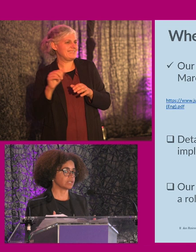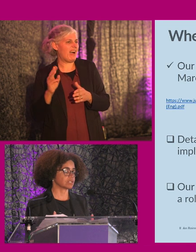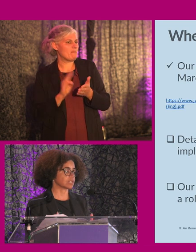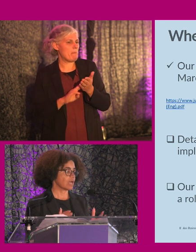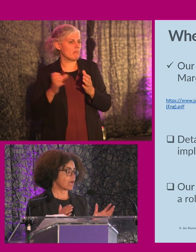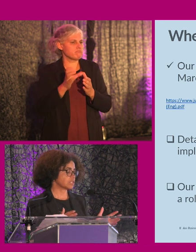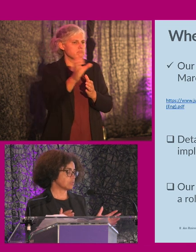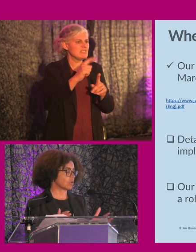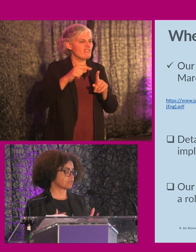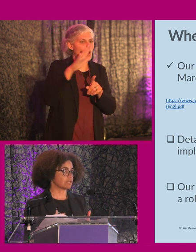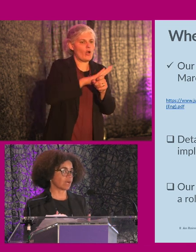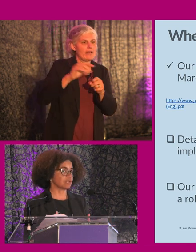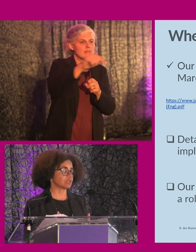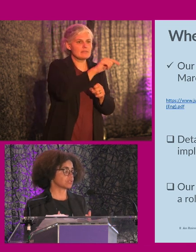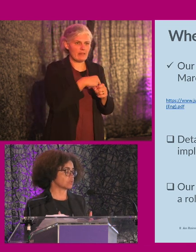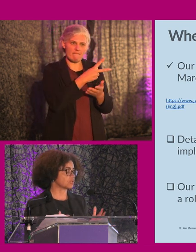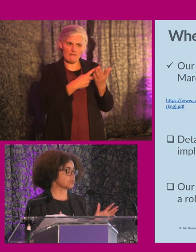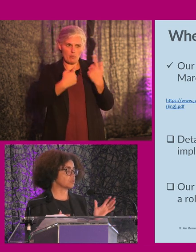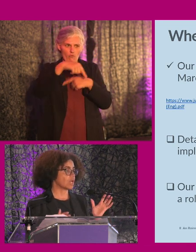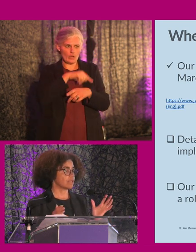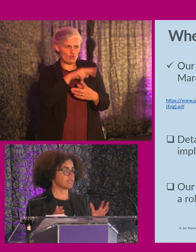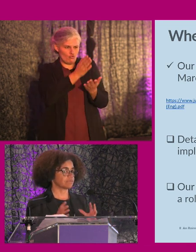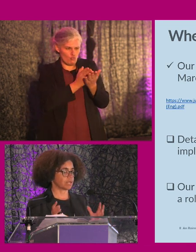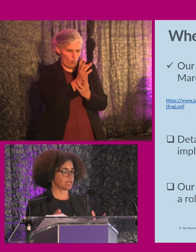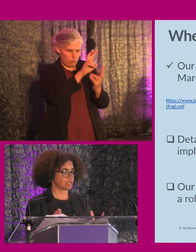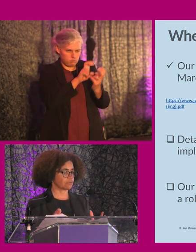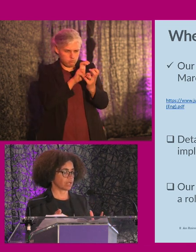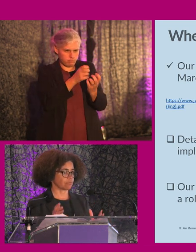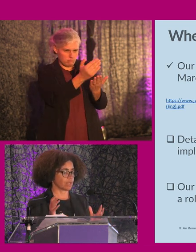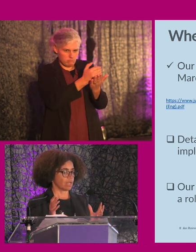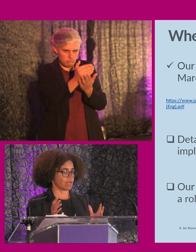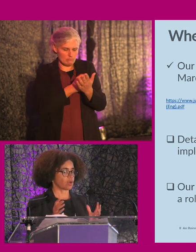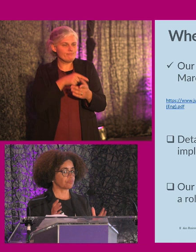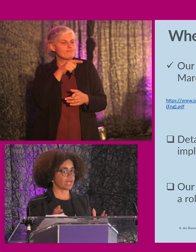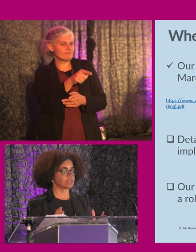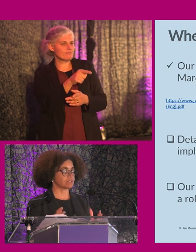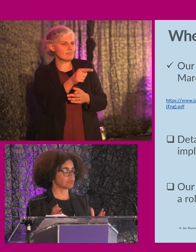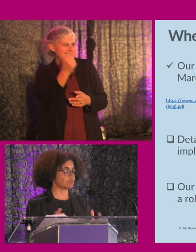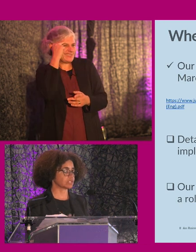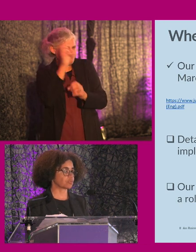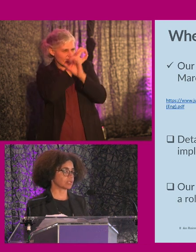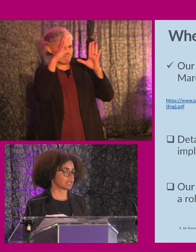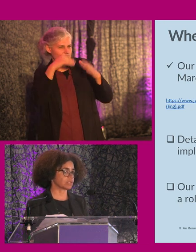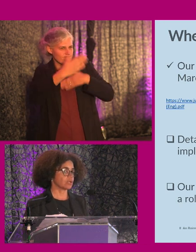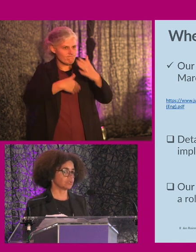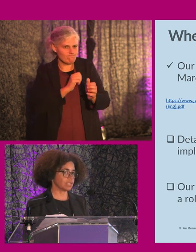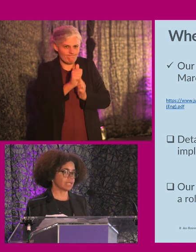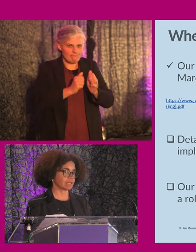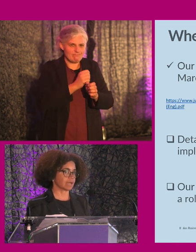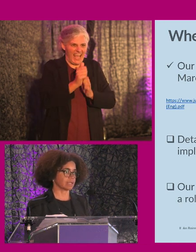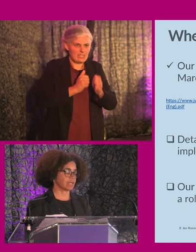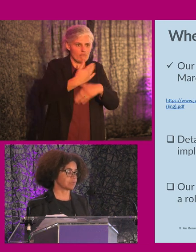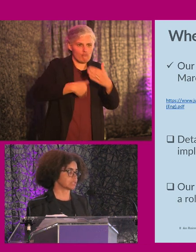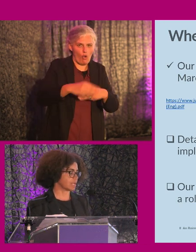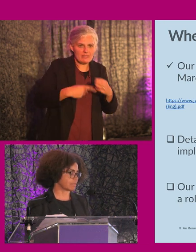locations. Actually, it was very valuable to go through this very kind of, um, uh, comprehensive, robust process to really